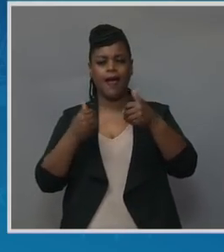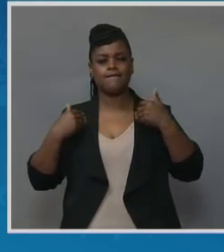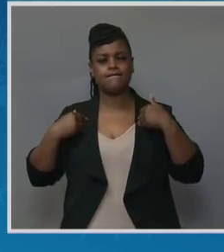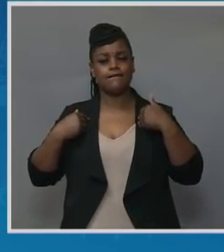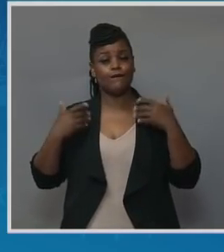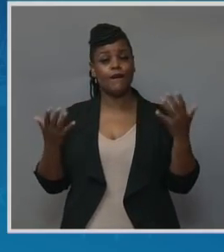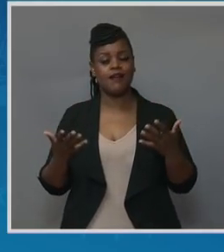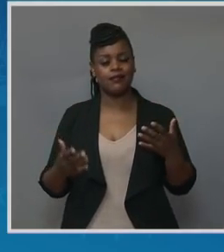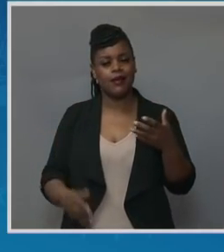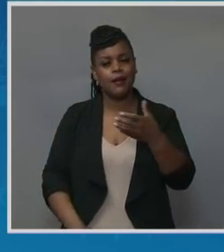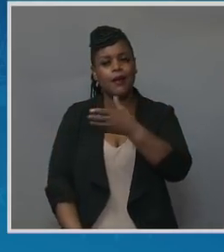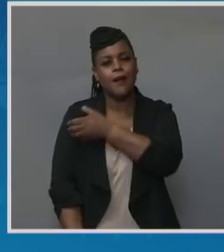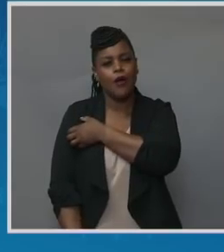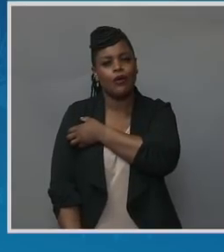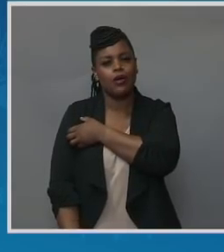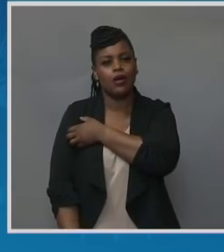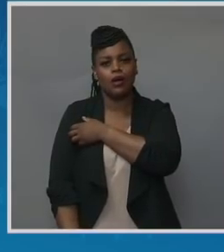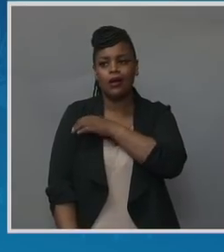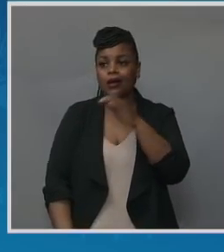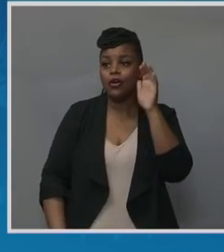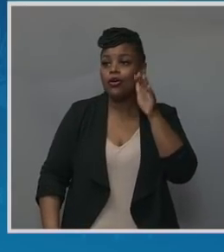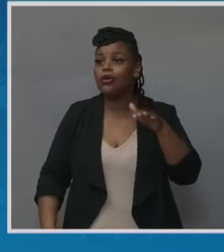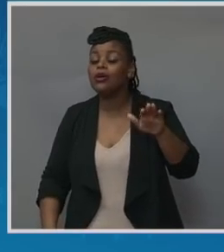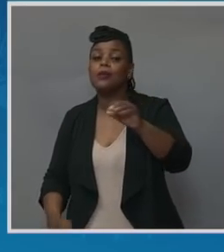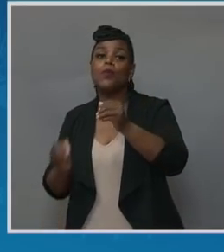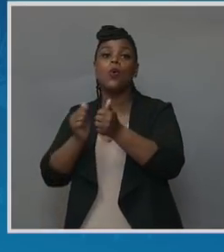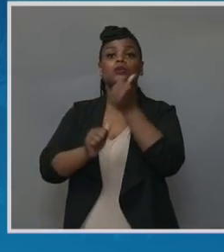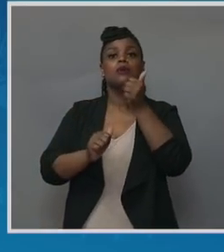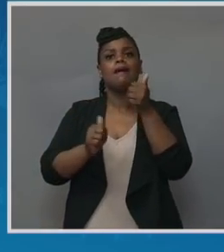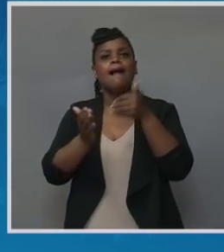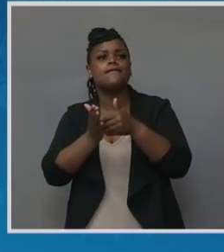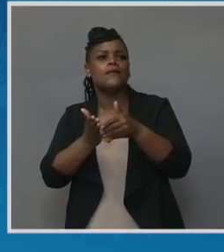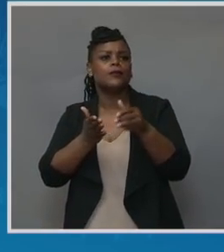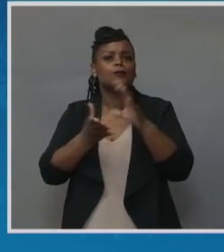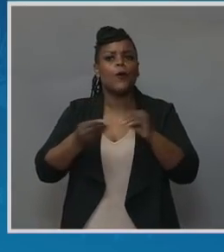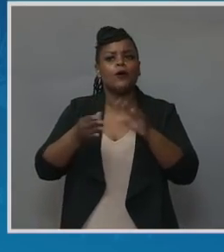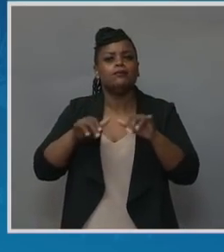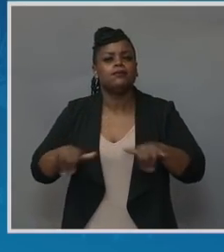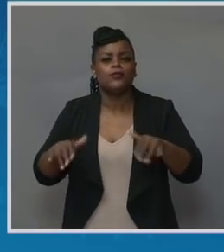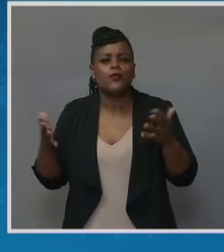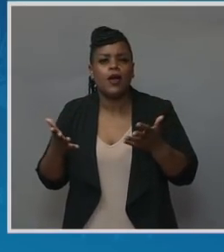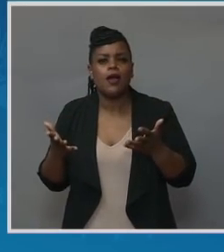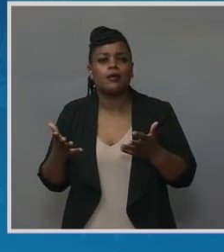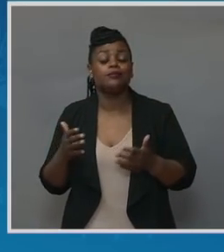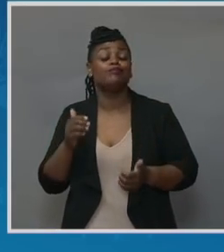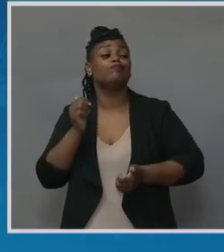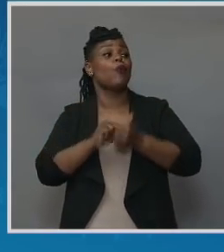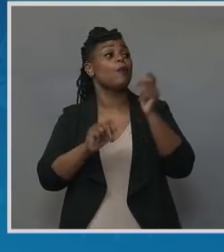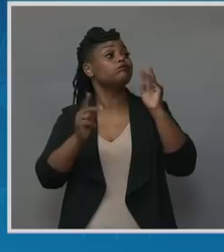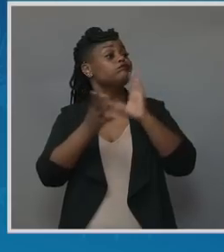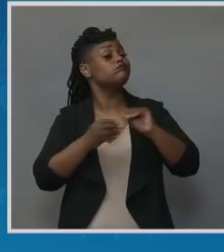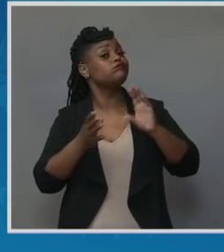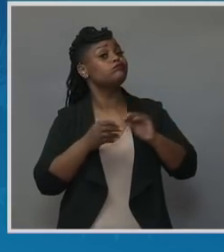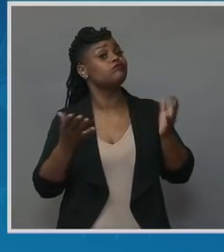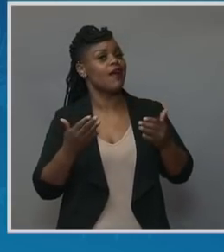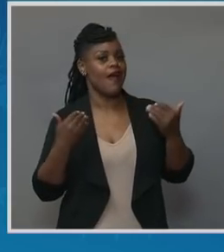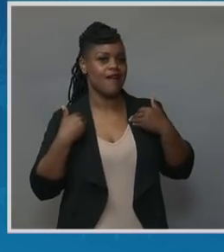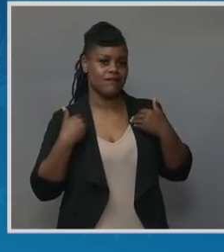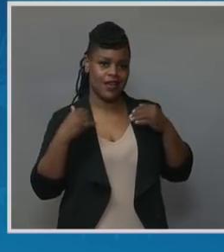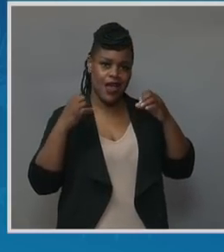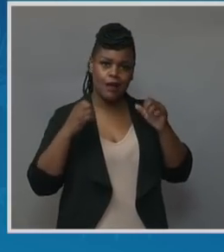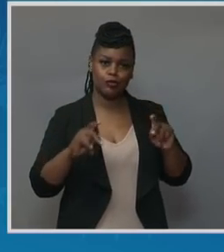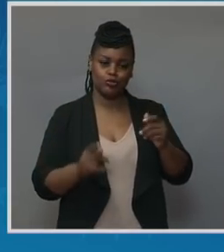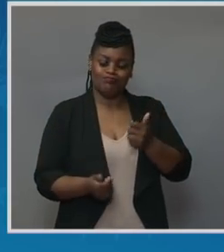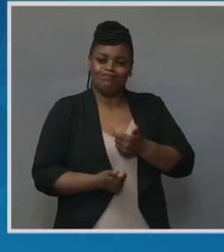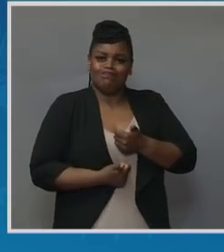stories? I think the main thing that comes up is that people have not had the opportunity to share their story in, like